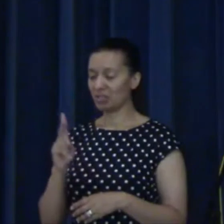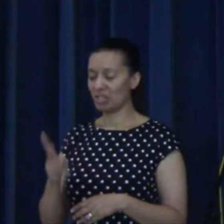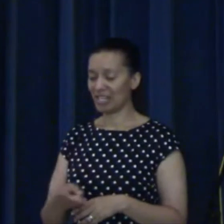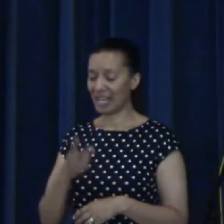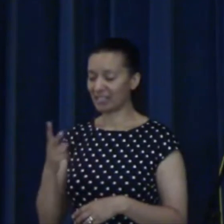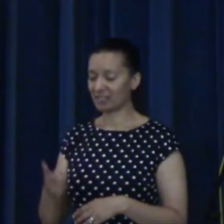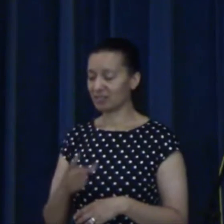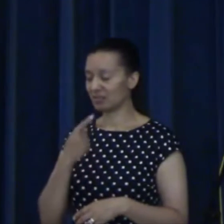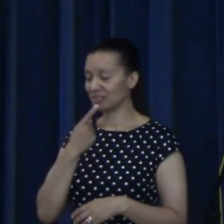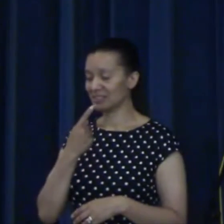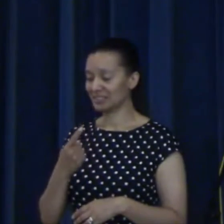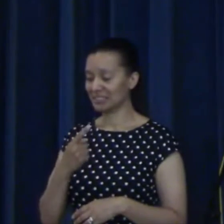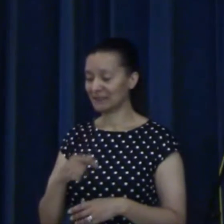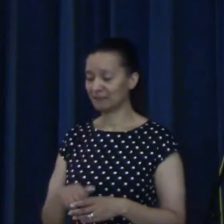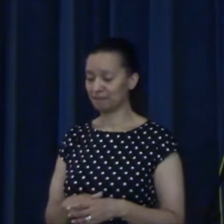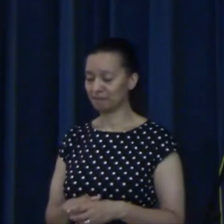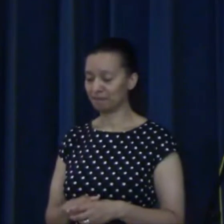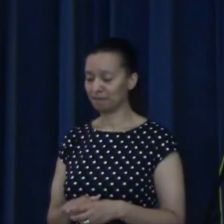refresher.